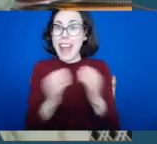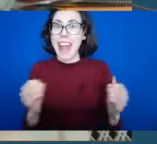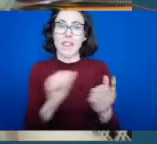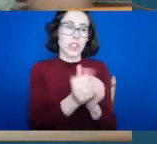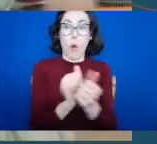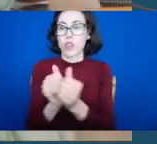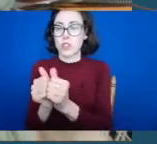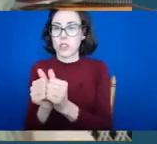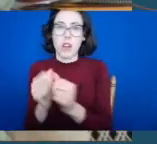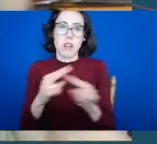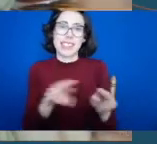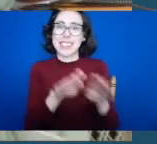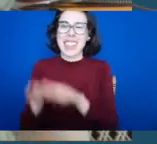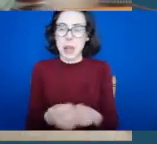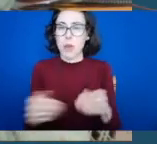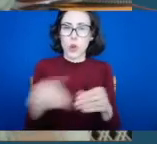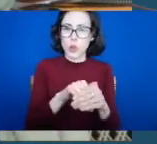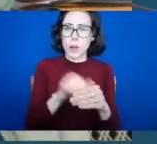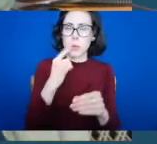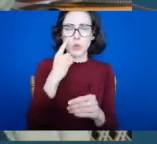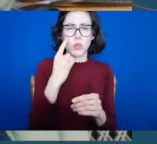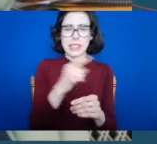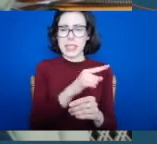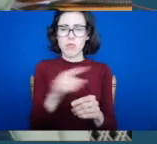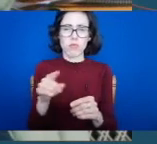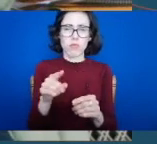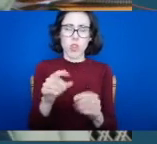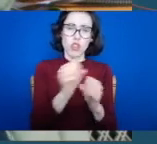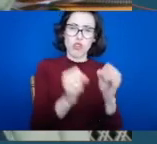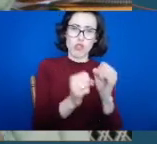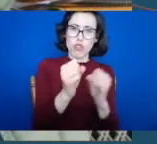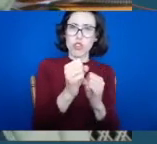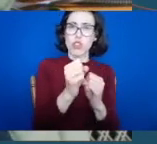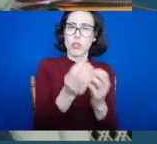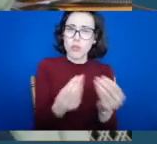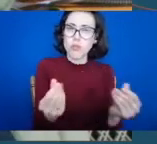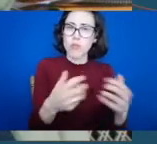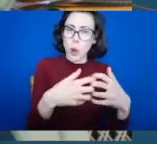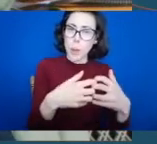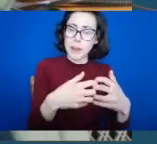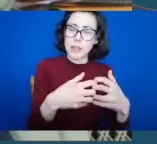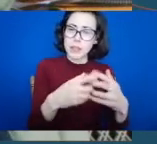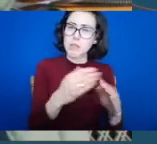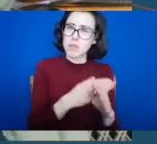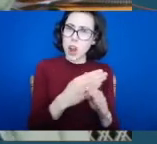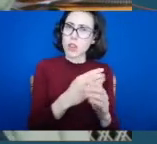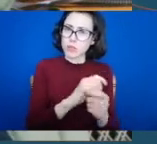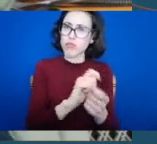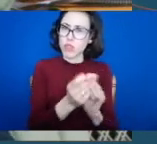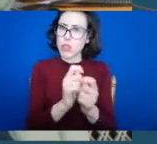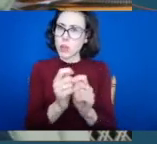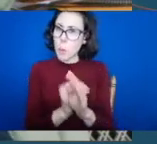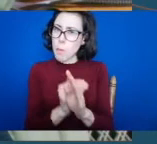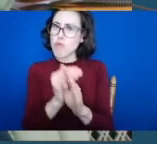you know, structural changes in terms of infrastructure and equipment and they'll stand the test of time to improve access and